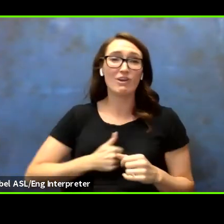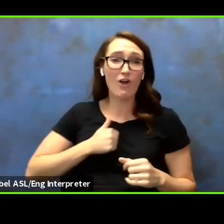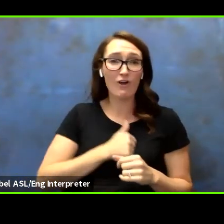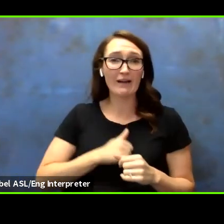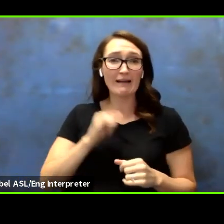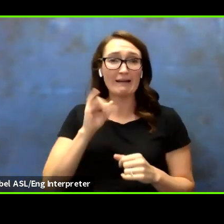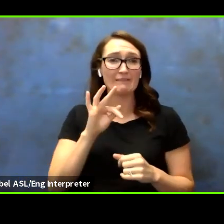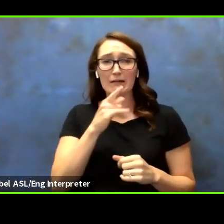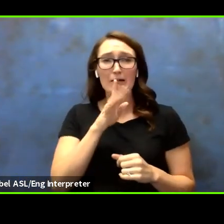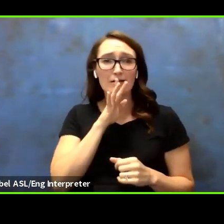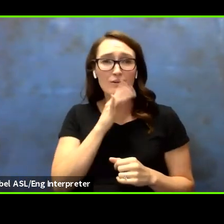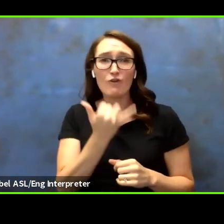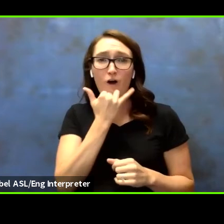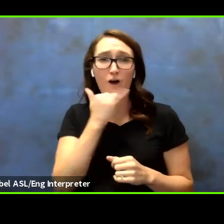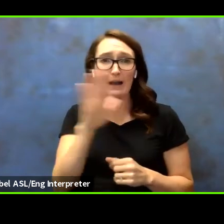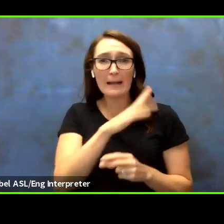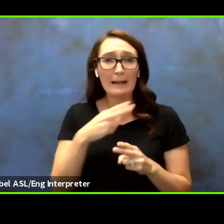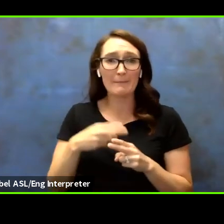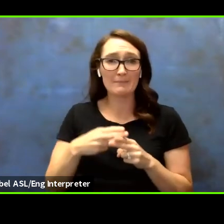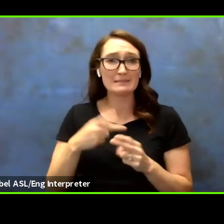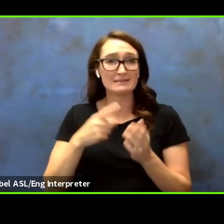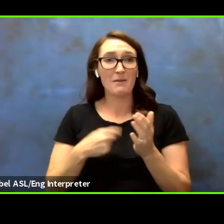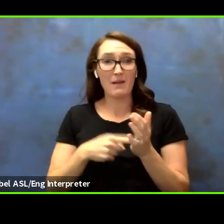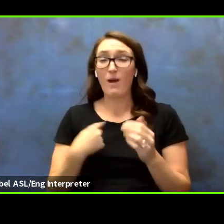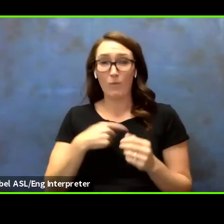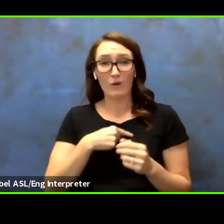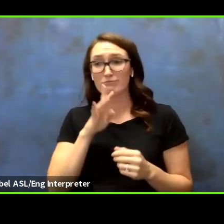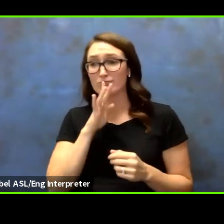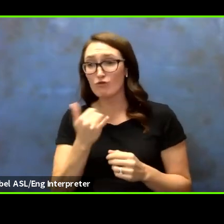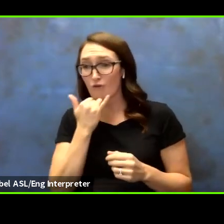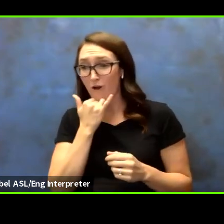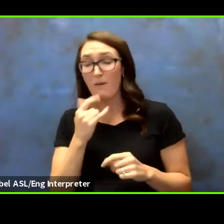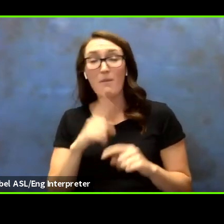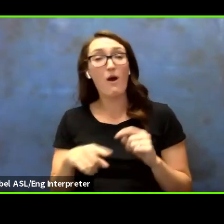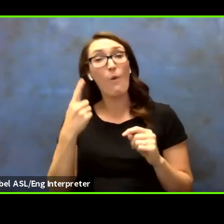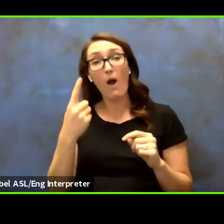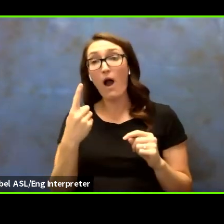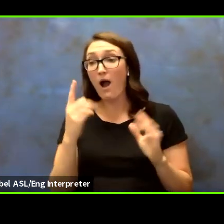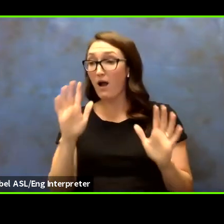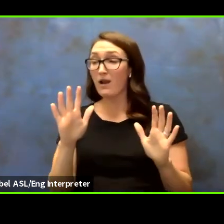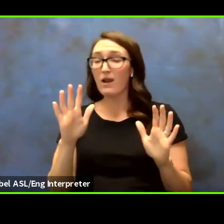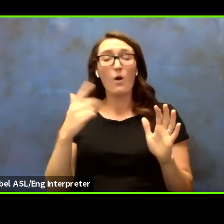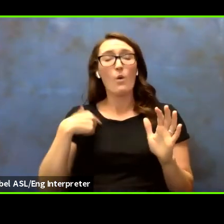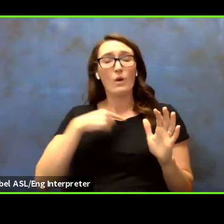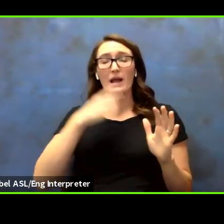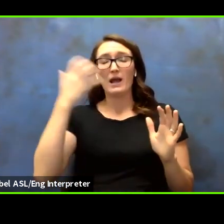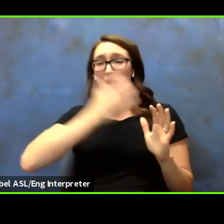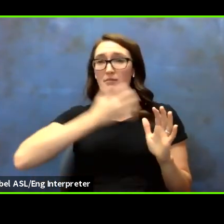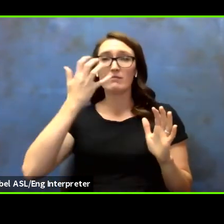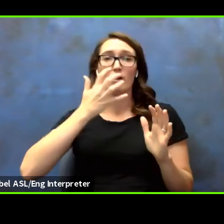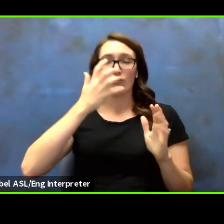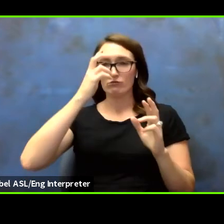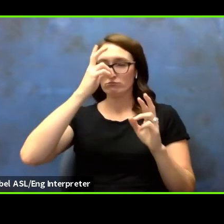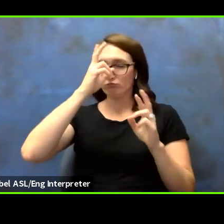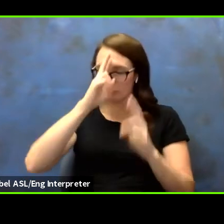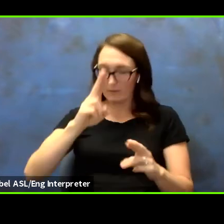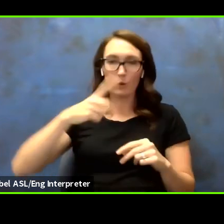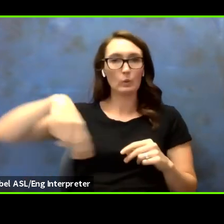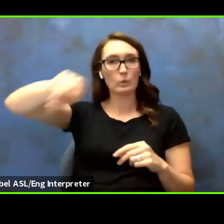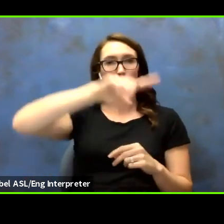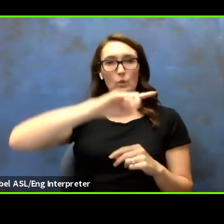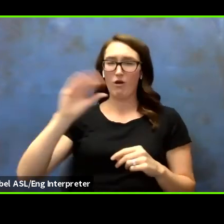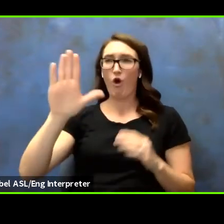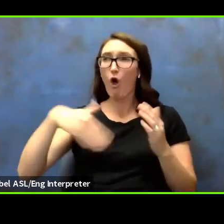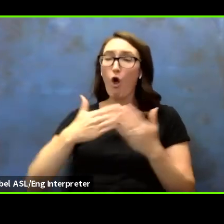pronounced your name wrong because sometimes we do that. But one thing that's not wrong is our respect for you and your work that you do.